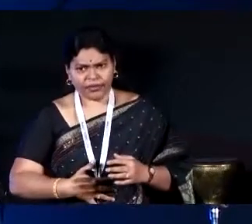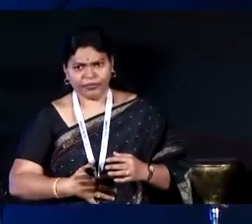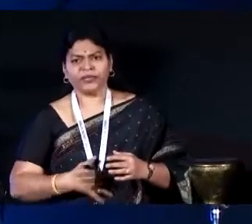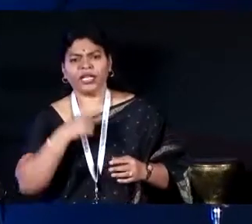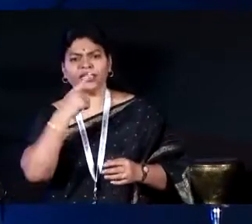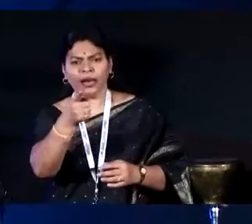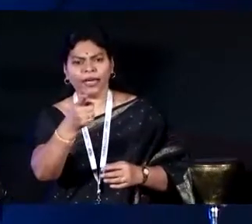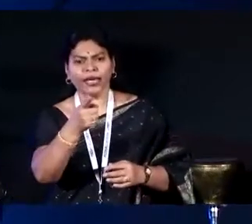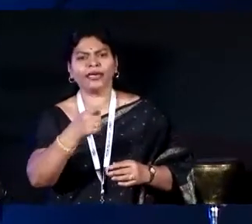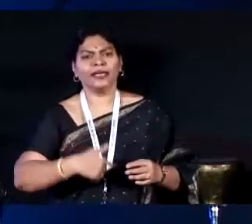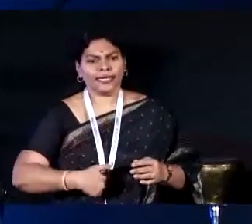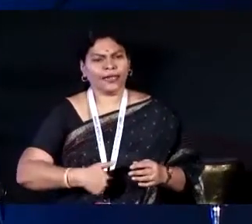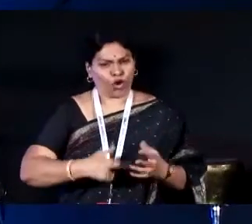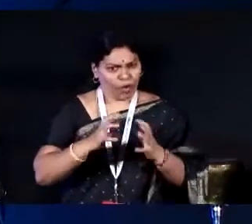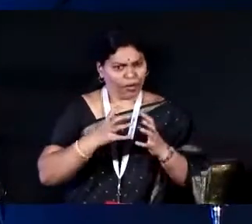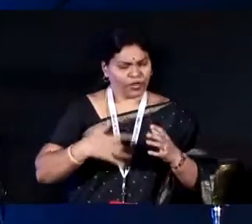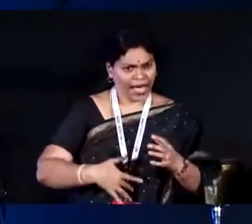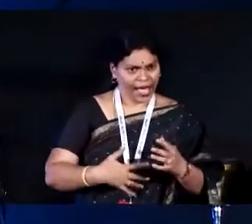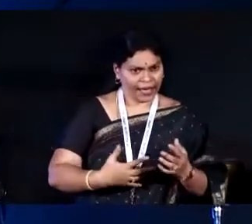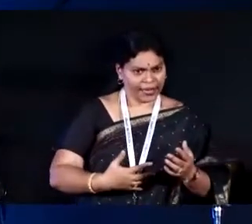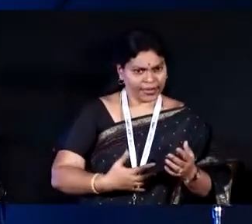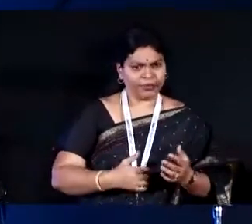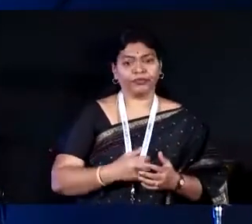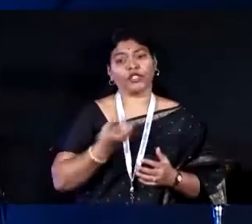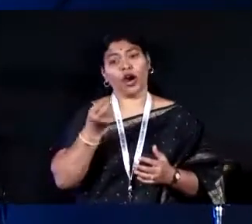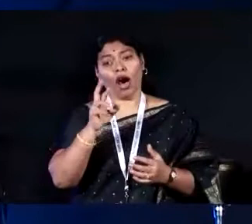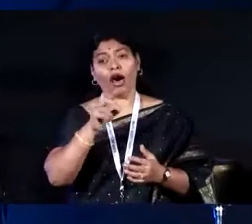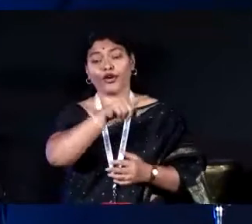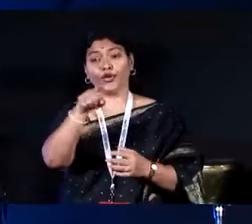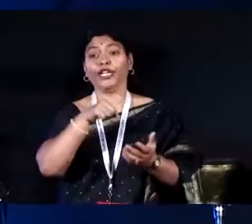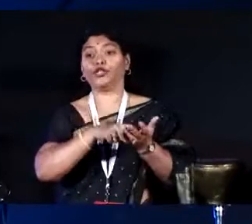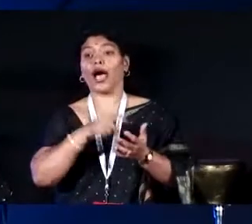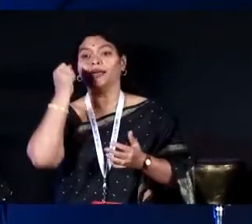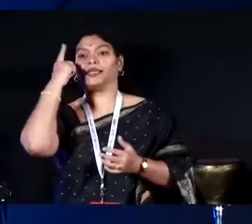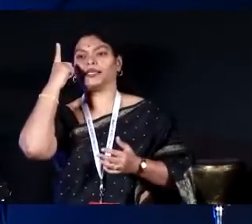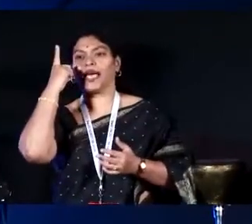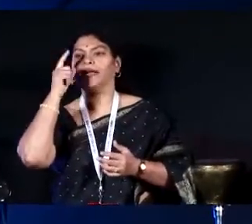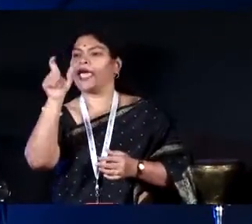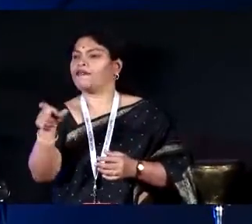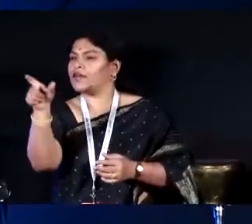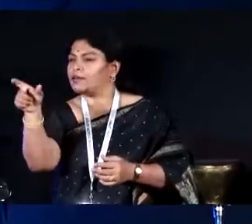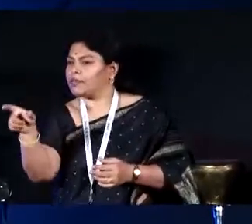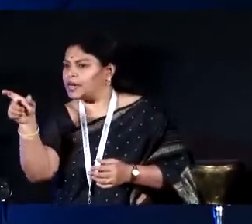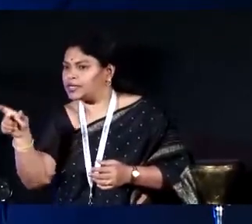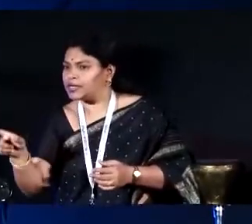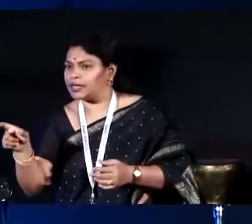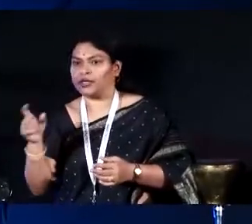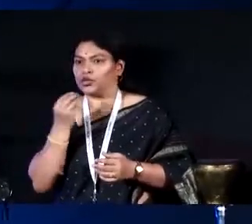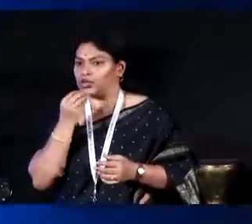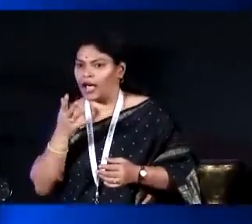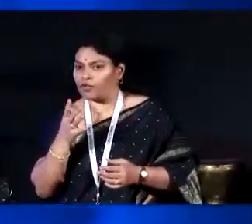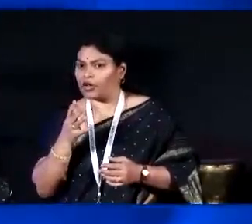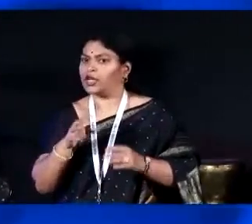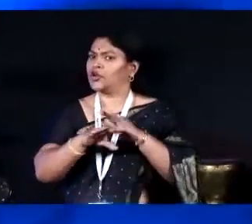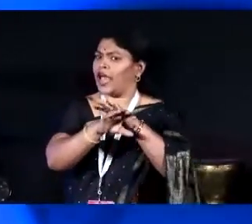Tell me, is it the problem of hunger? Or we need to understand that every single person who does not get two meals a day does not have access